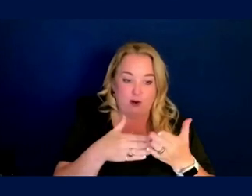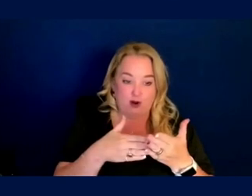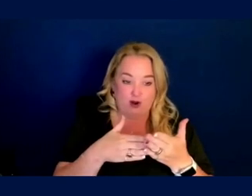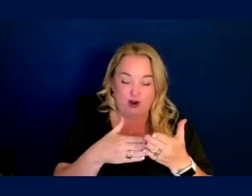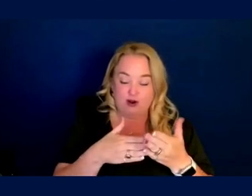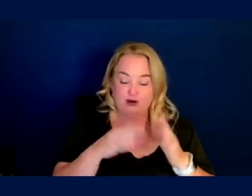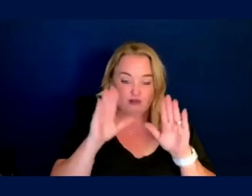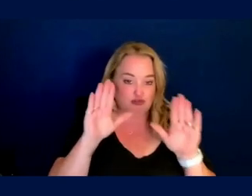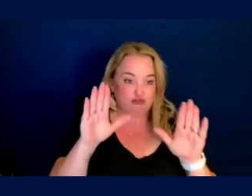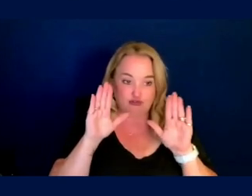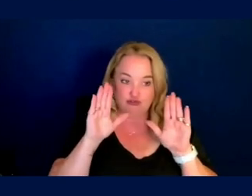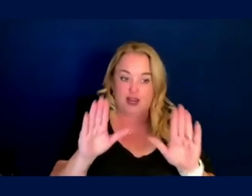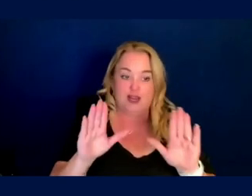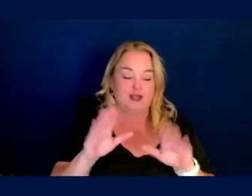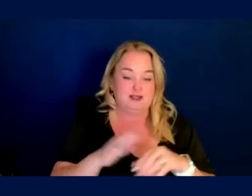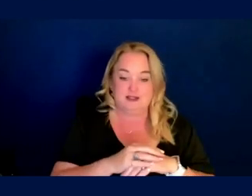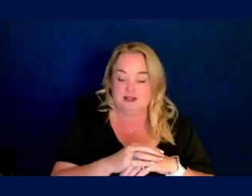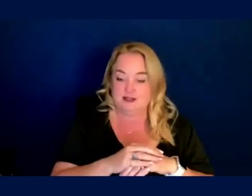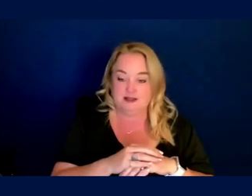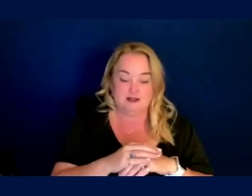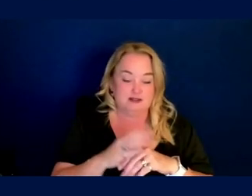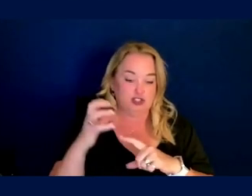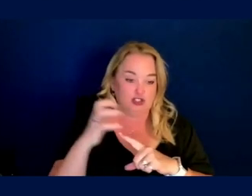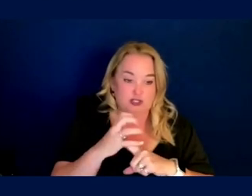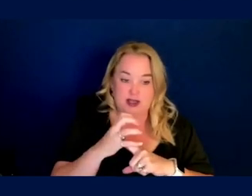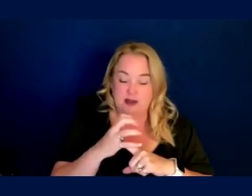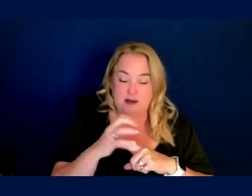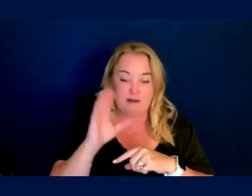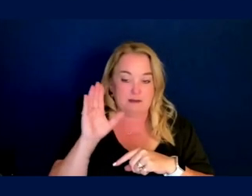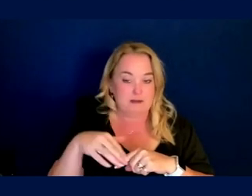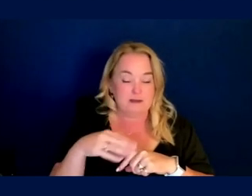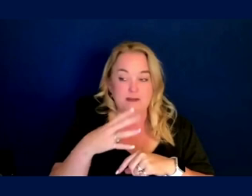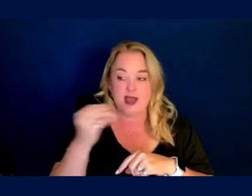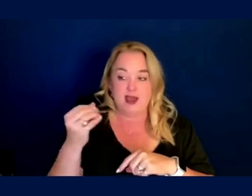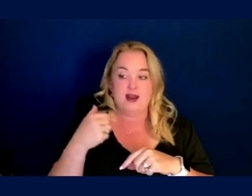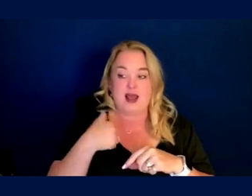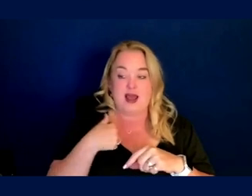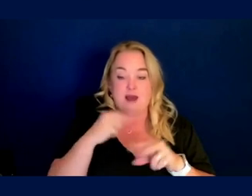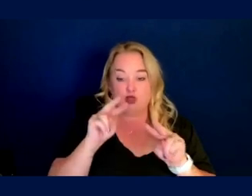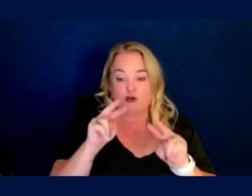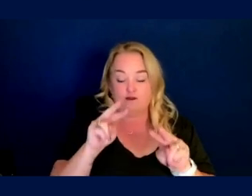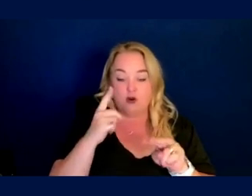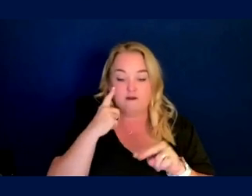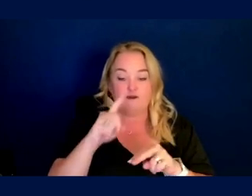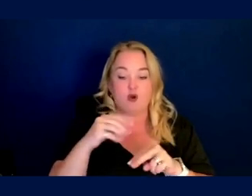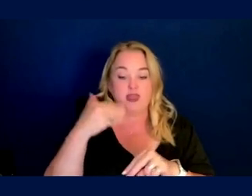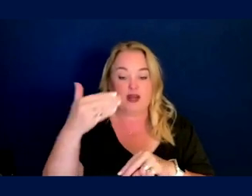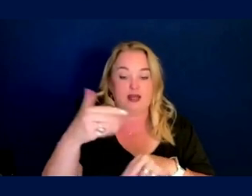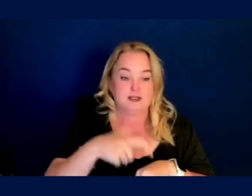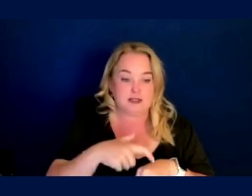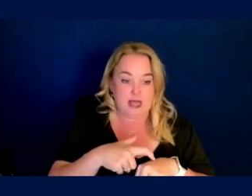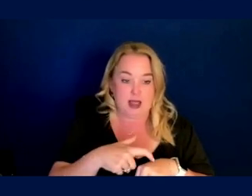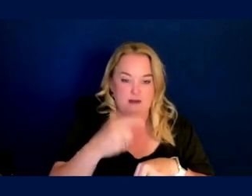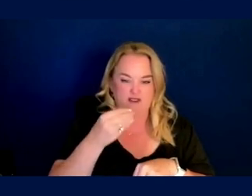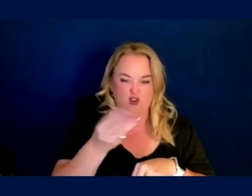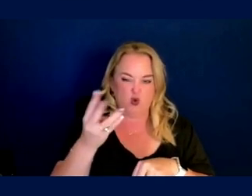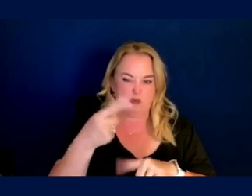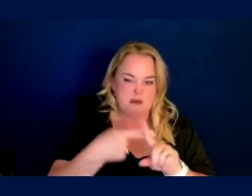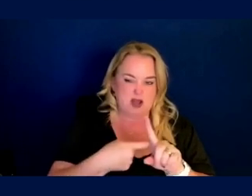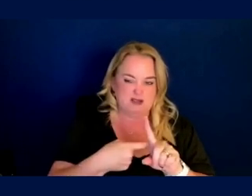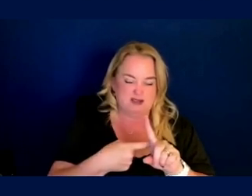great exceeded expectations on my part and looking forward to doing the next one in a few months